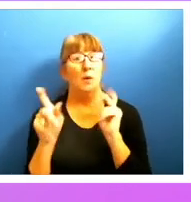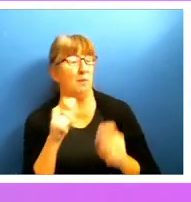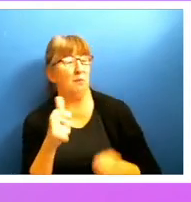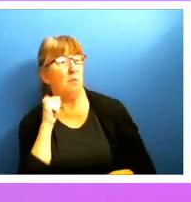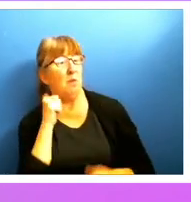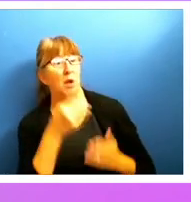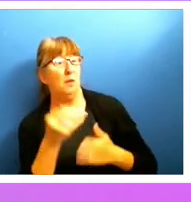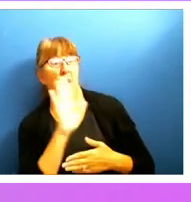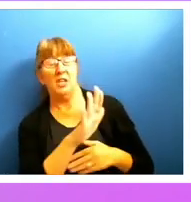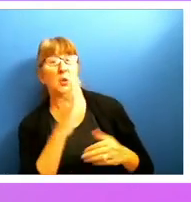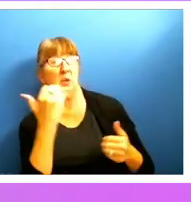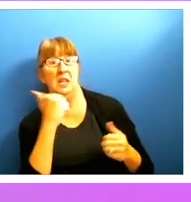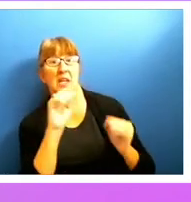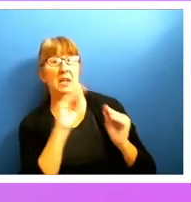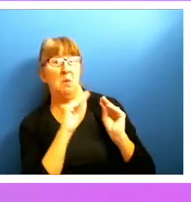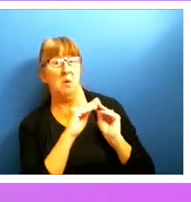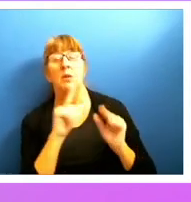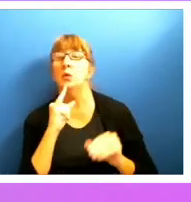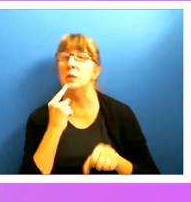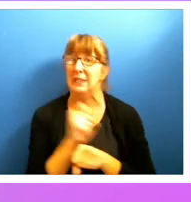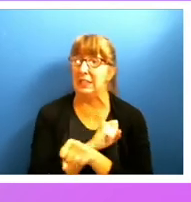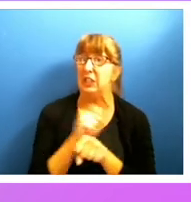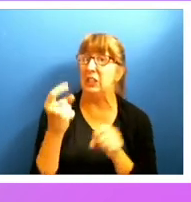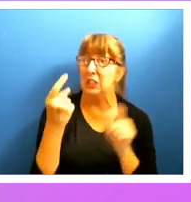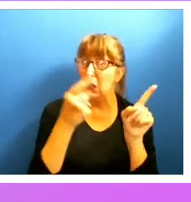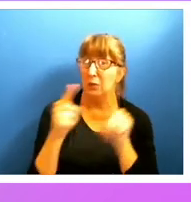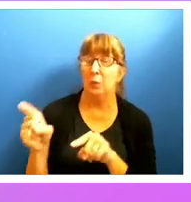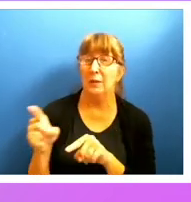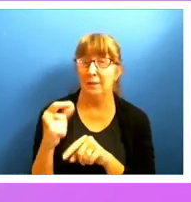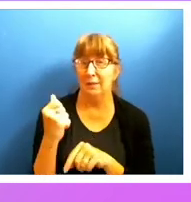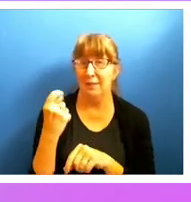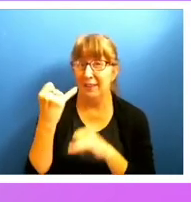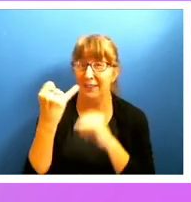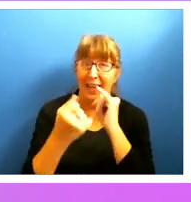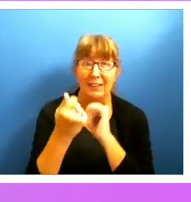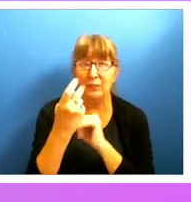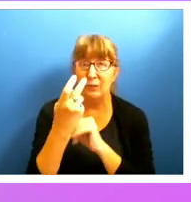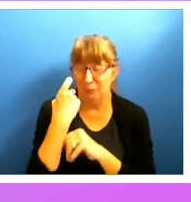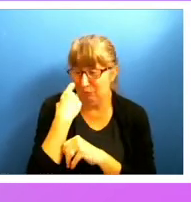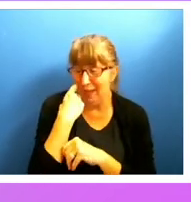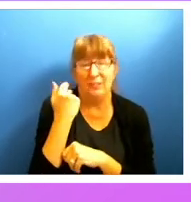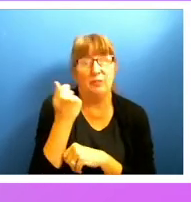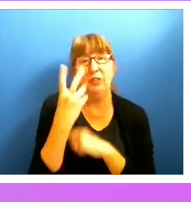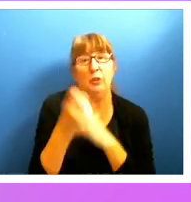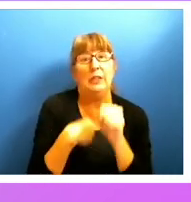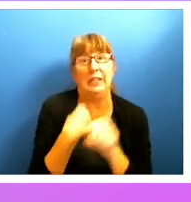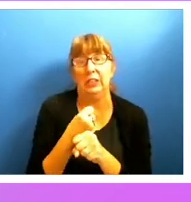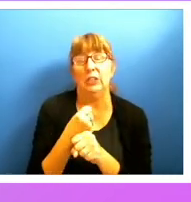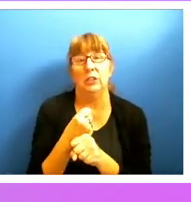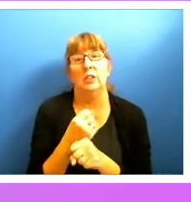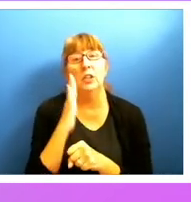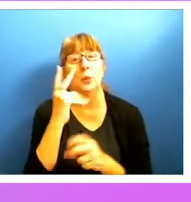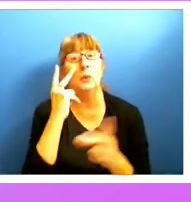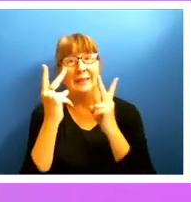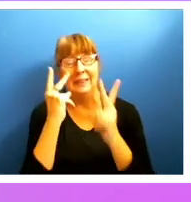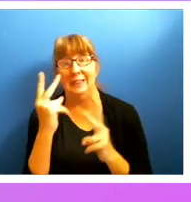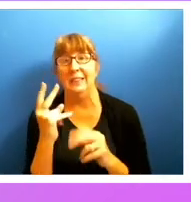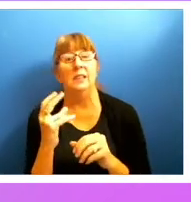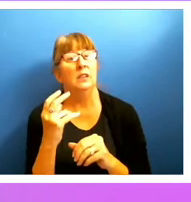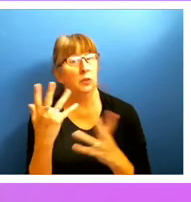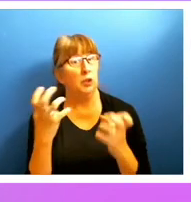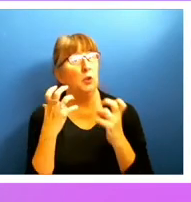anymore. So some serious consequences in the last several years to these types of questions. So you definitely want to be out in front of it and